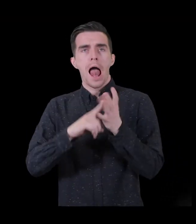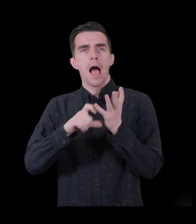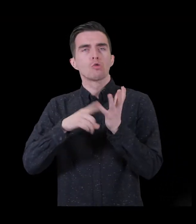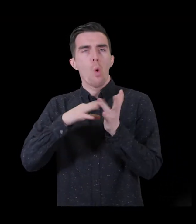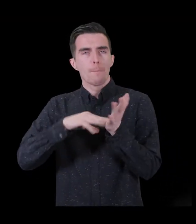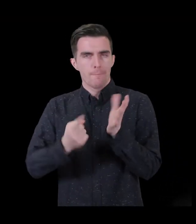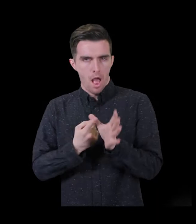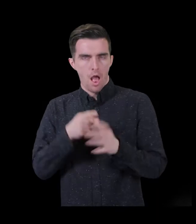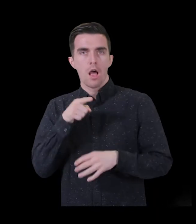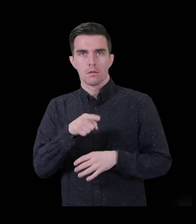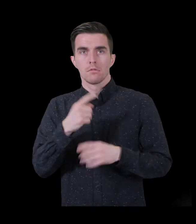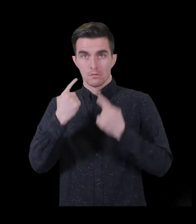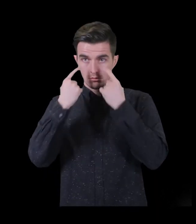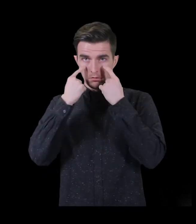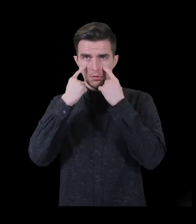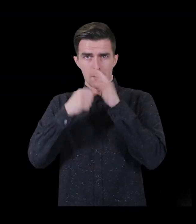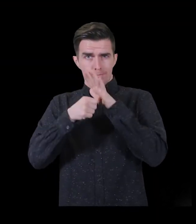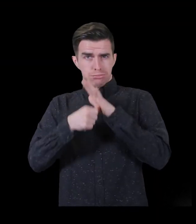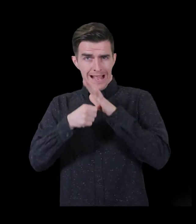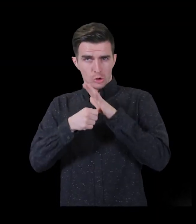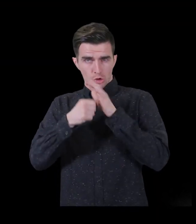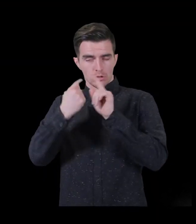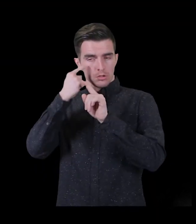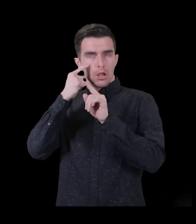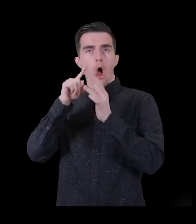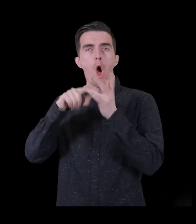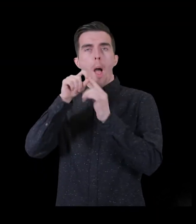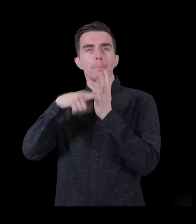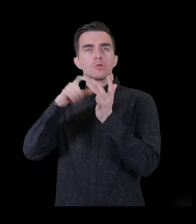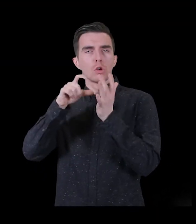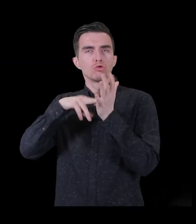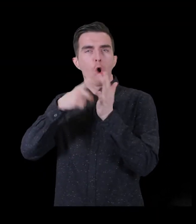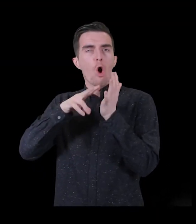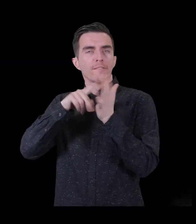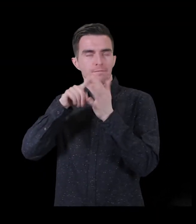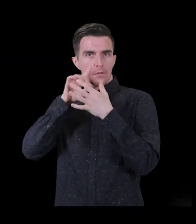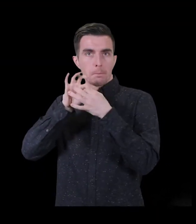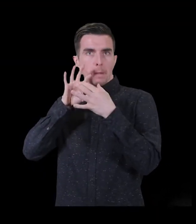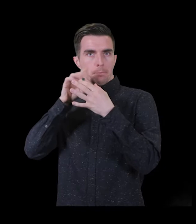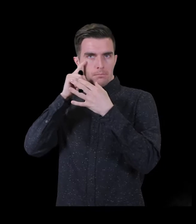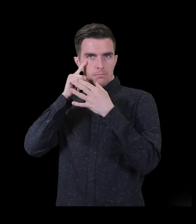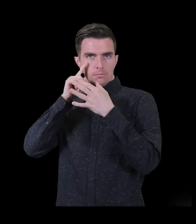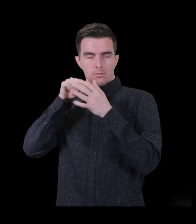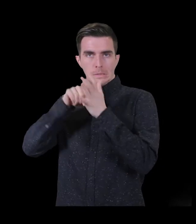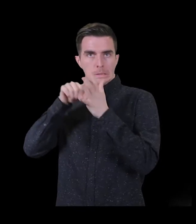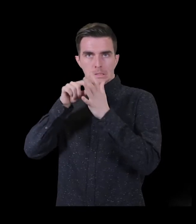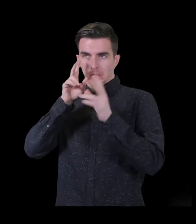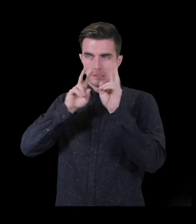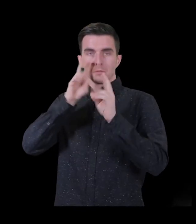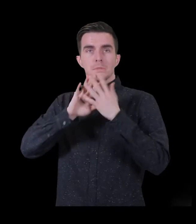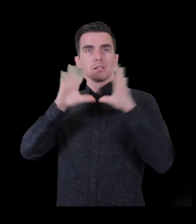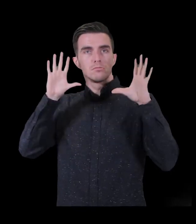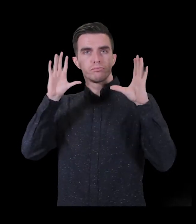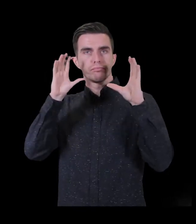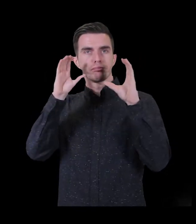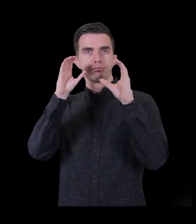eye which causes damage to the optic nerve. This results in tunnel vision which makes it difficult to use stairs or steps